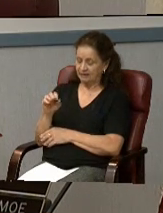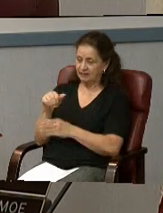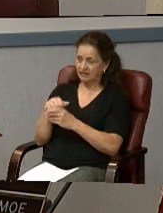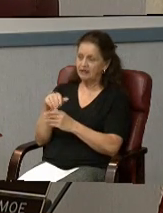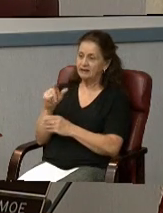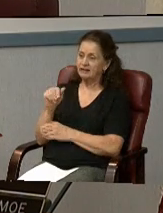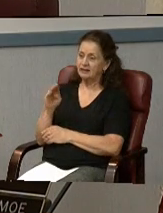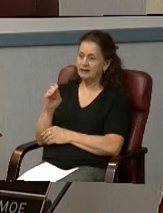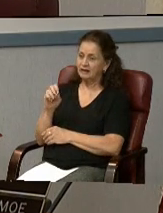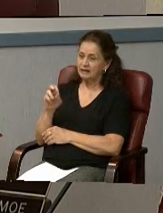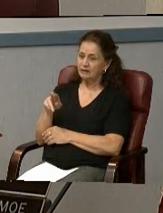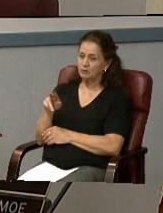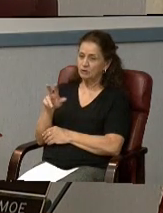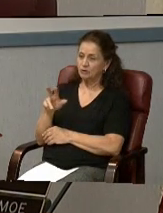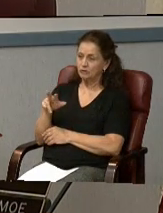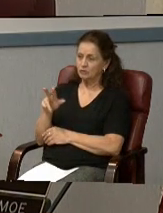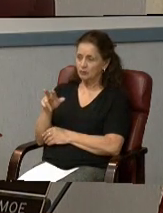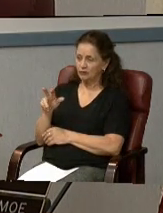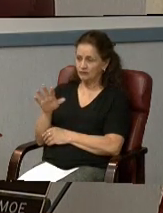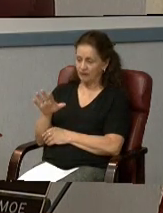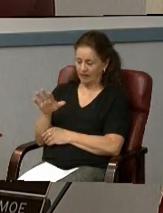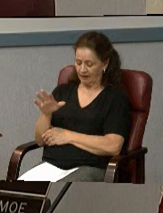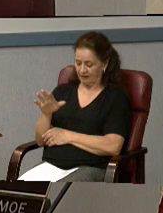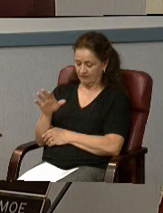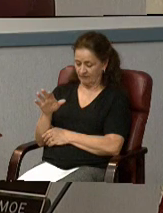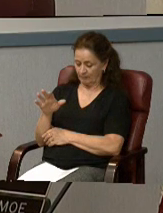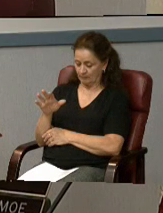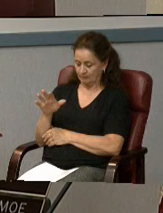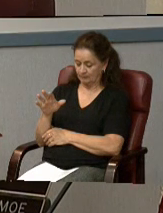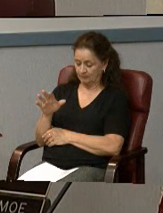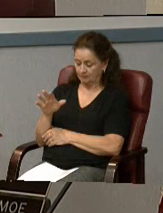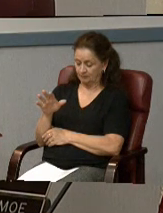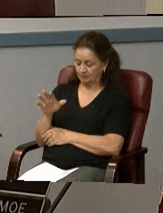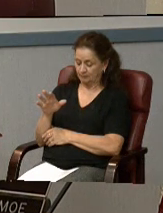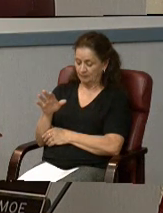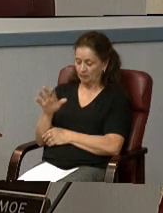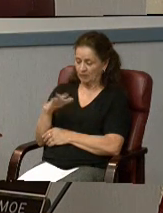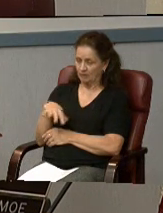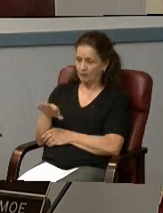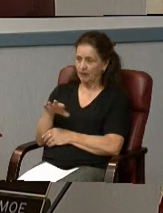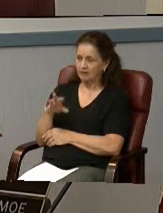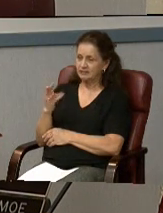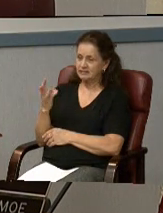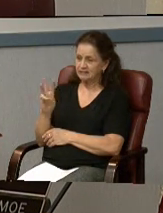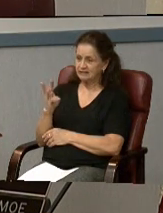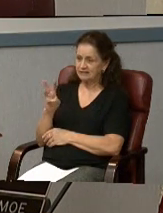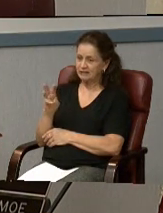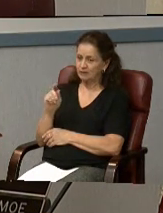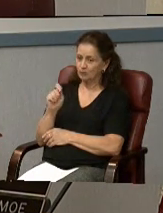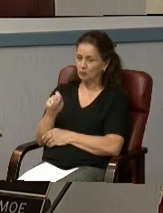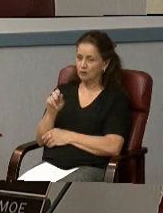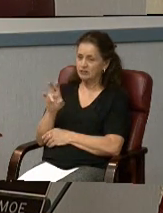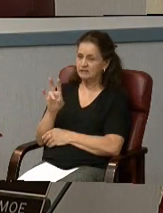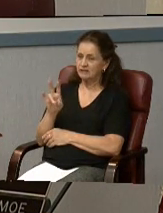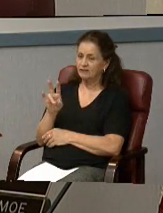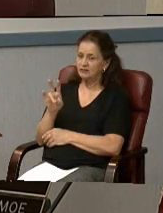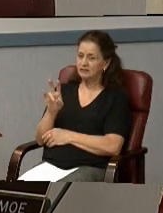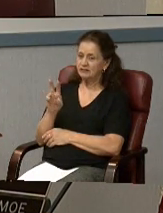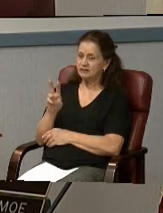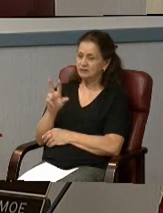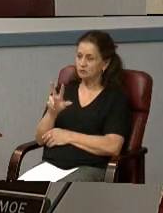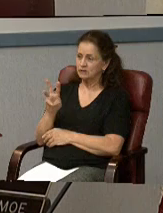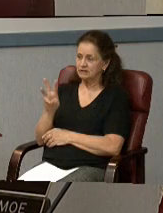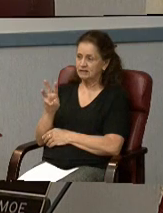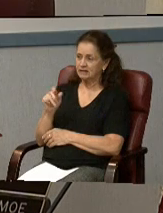33335, at folio 097, containing approximately 16.7636 acres